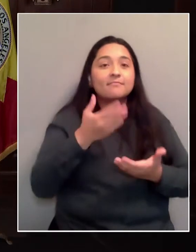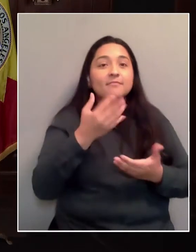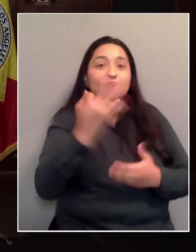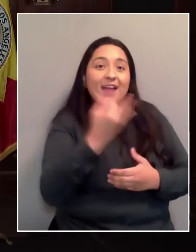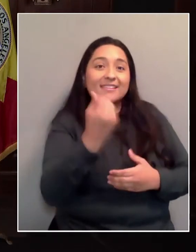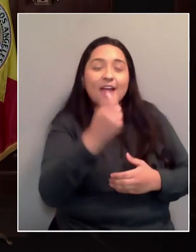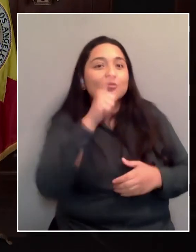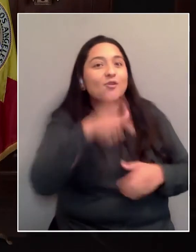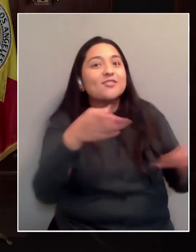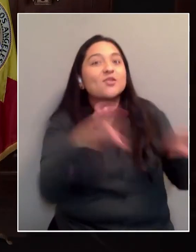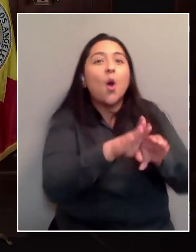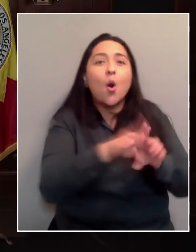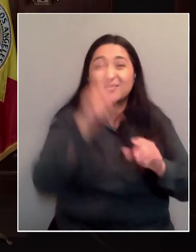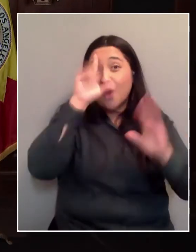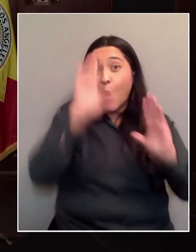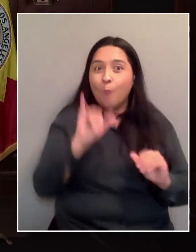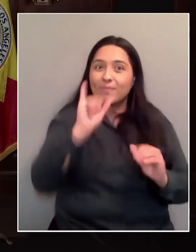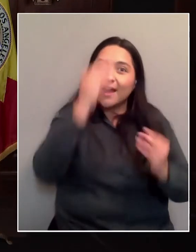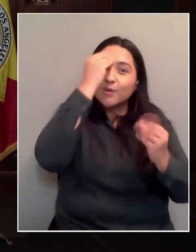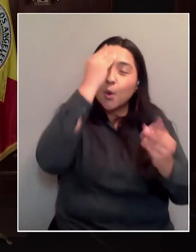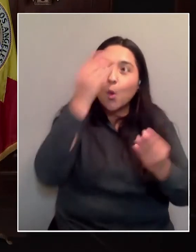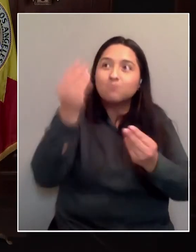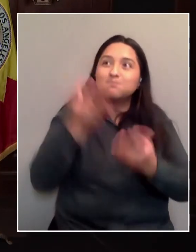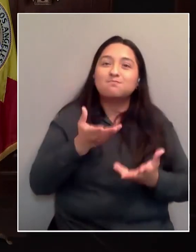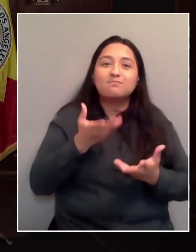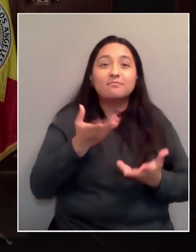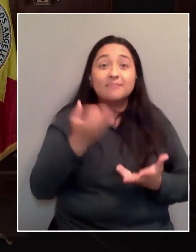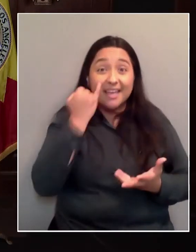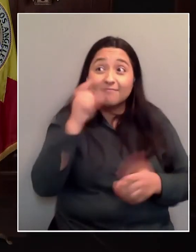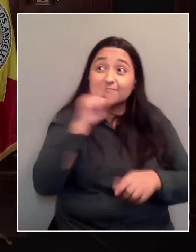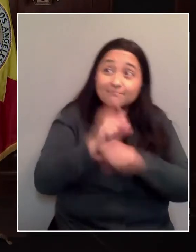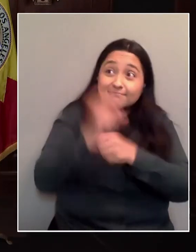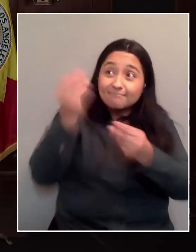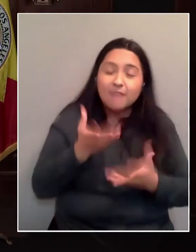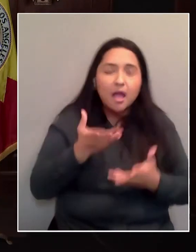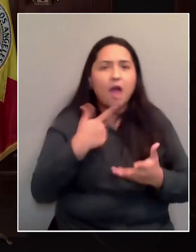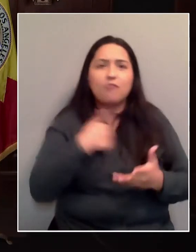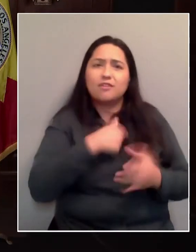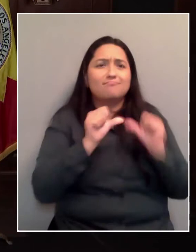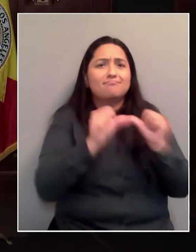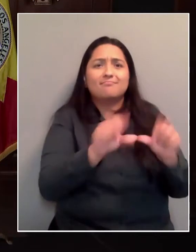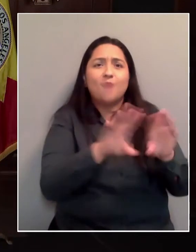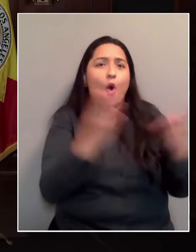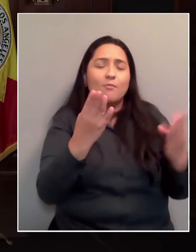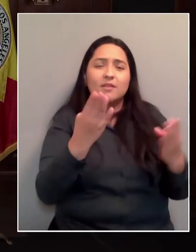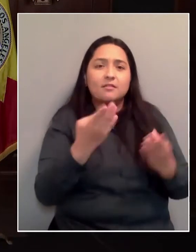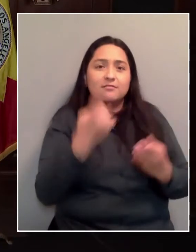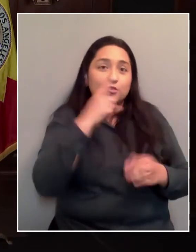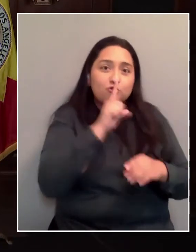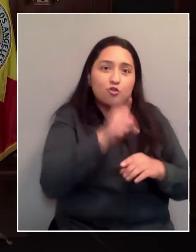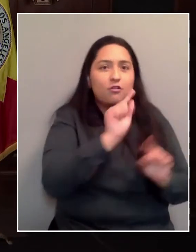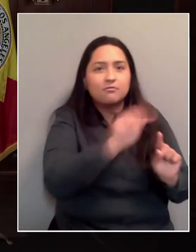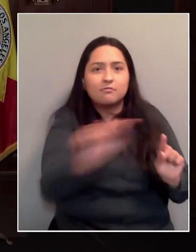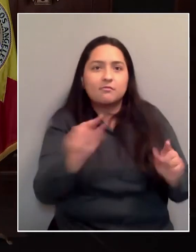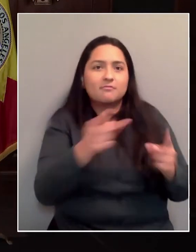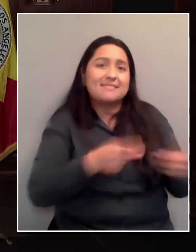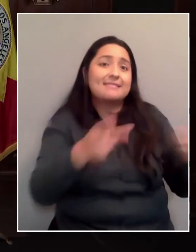Because if we get that news tomorrow, we'll have that rocking and rolling at Dodger Stadium and the four other sites for the rest of the weekend.